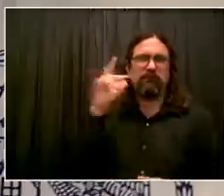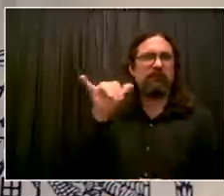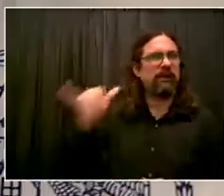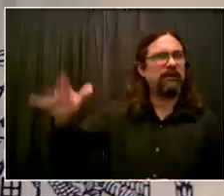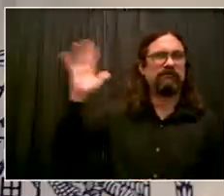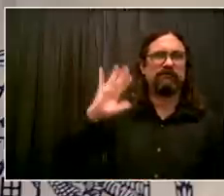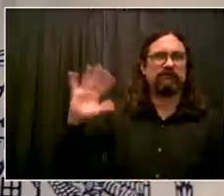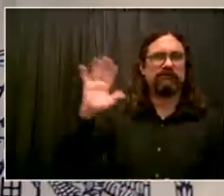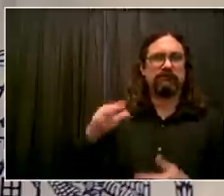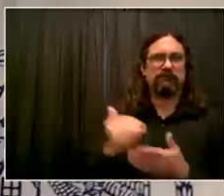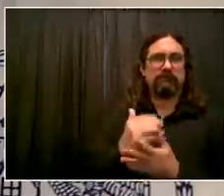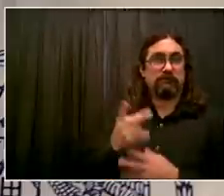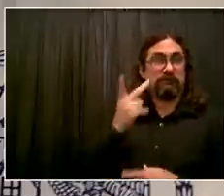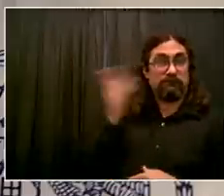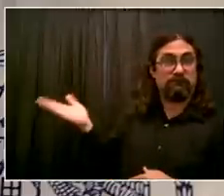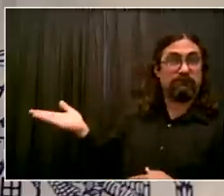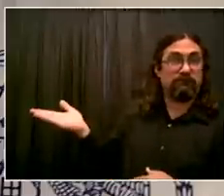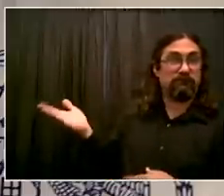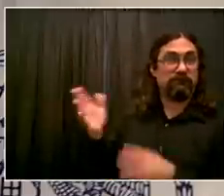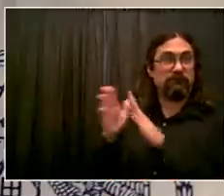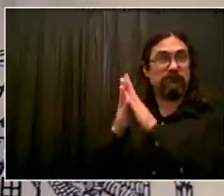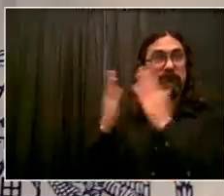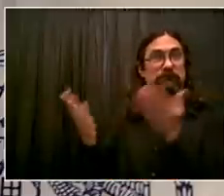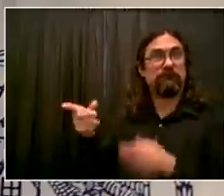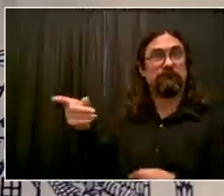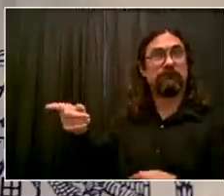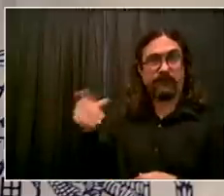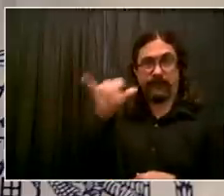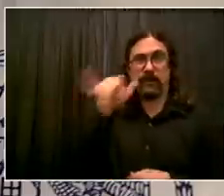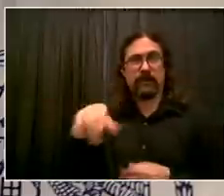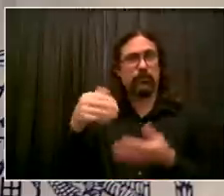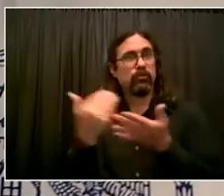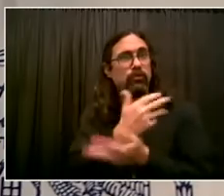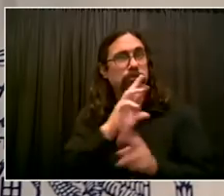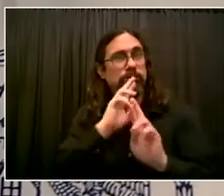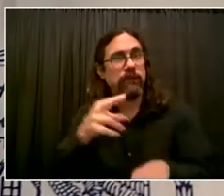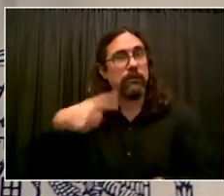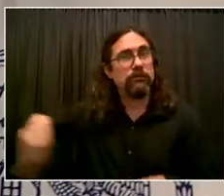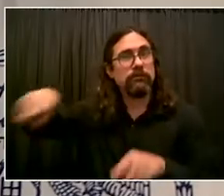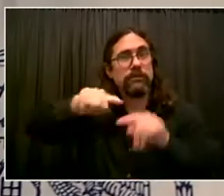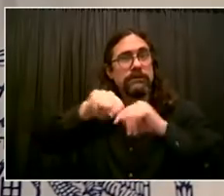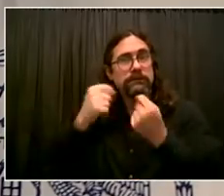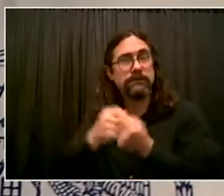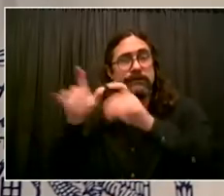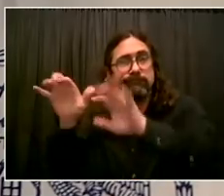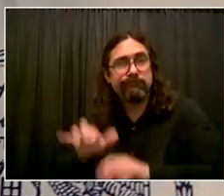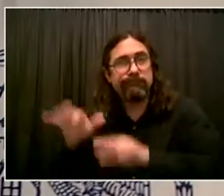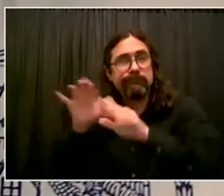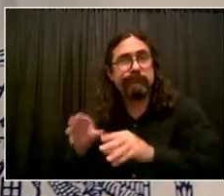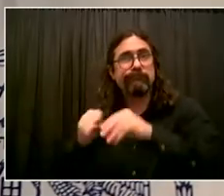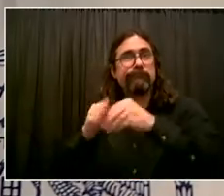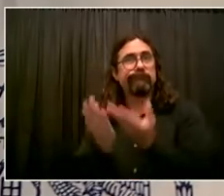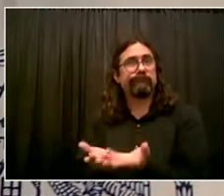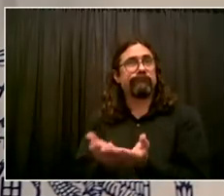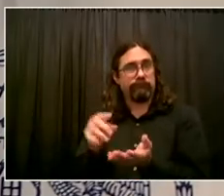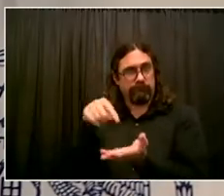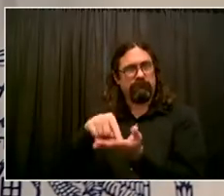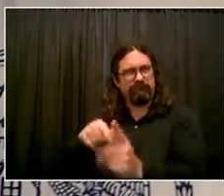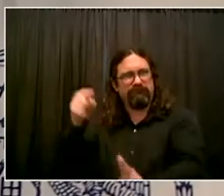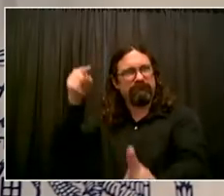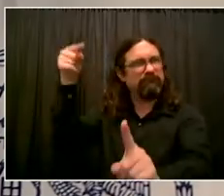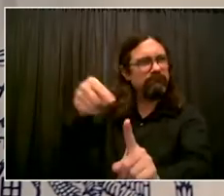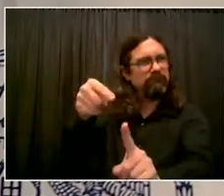Normal, Combating Storm-Related Extreme Weather in New York City. This report is important because it talks about